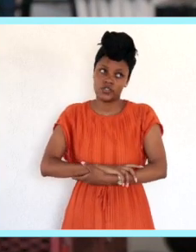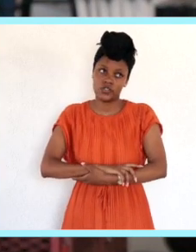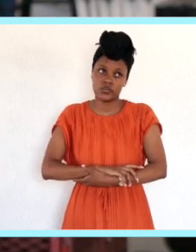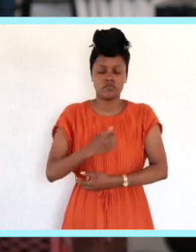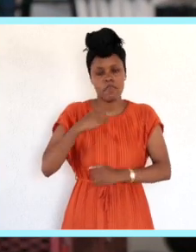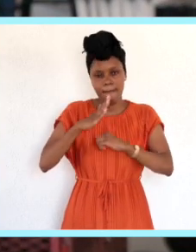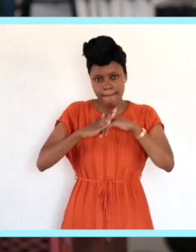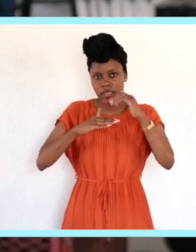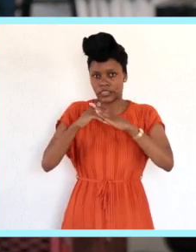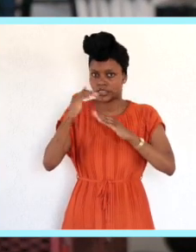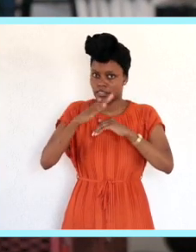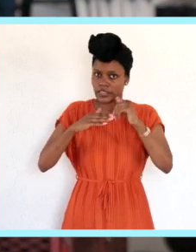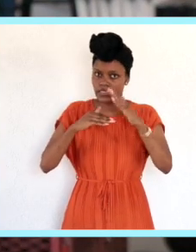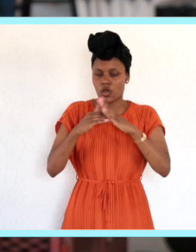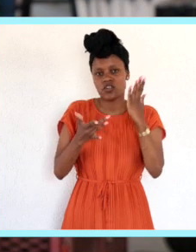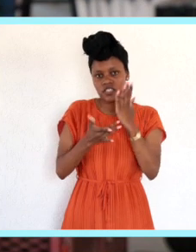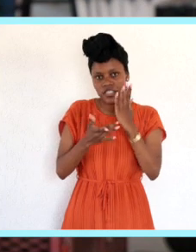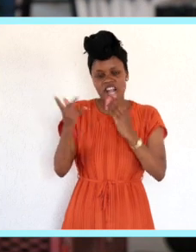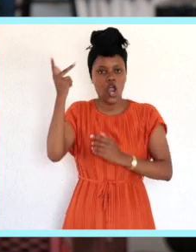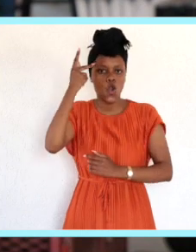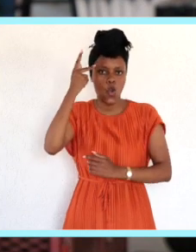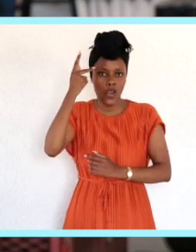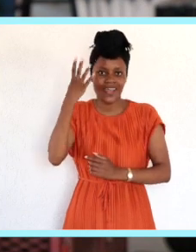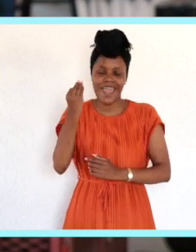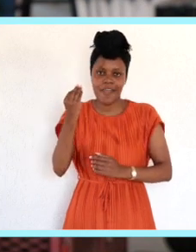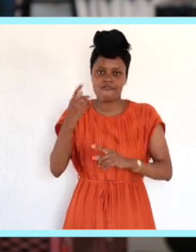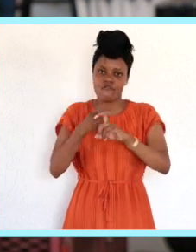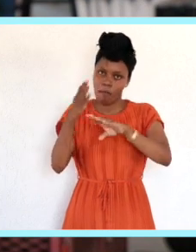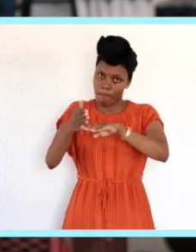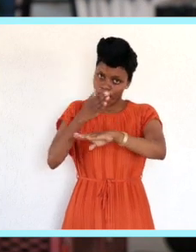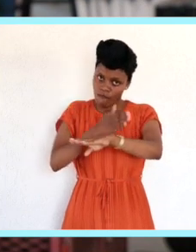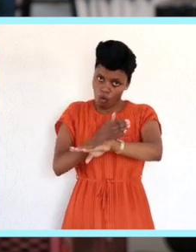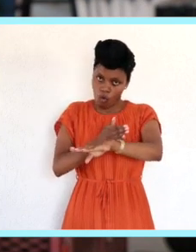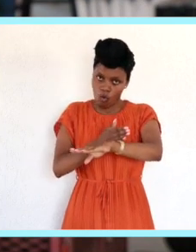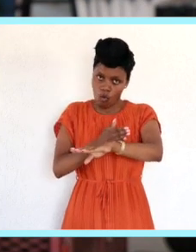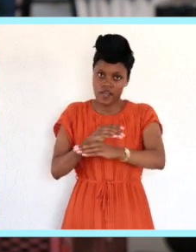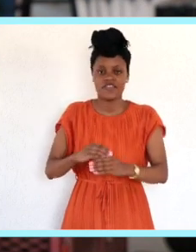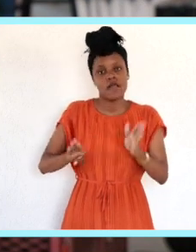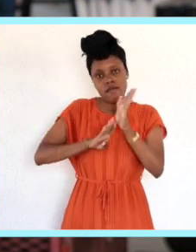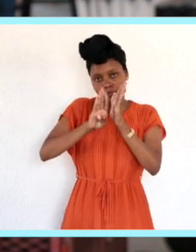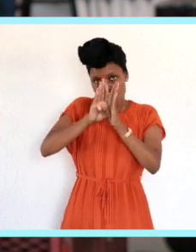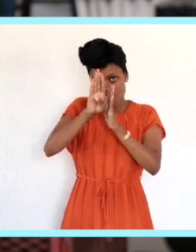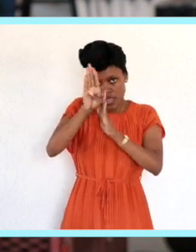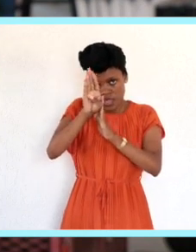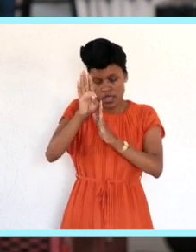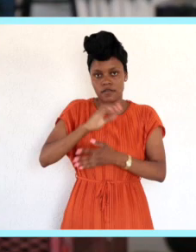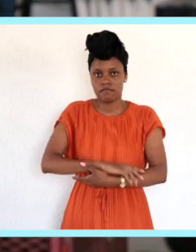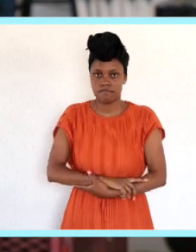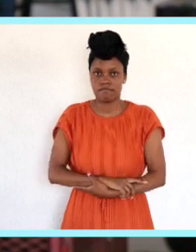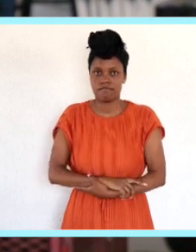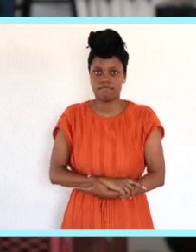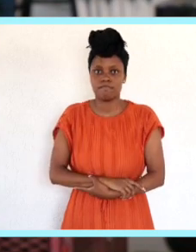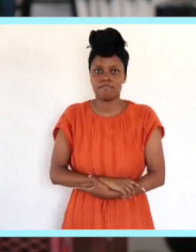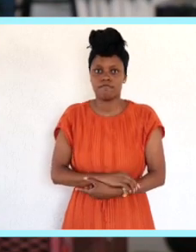me building on the technical knowledge that I already have and improving on it and